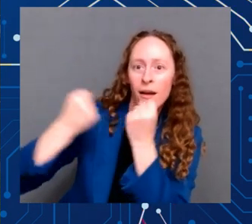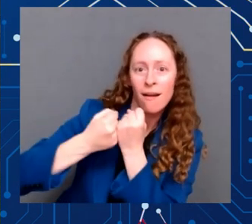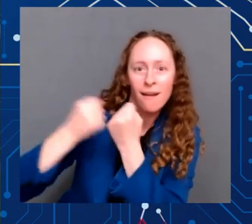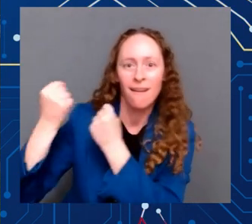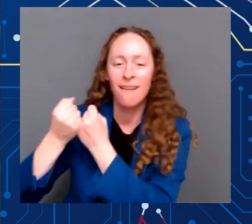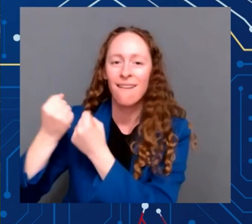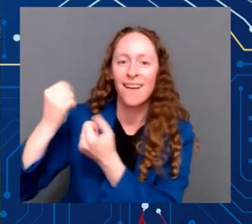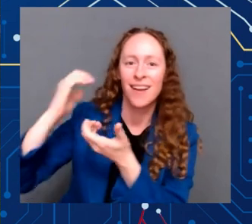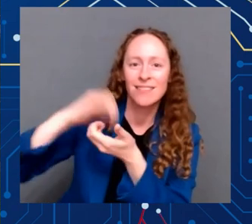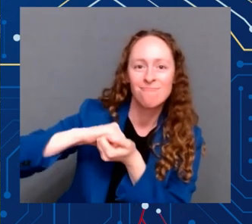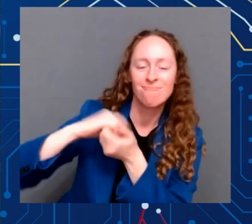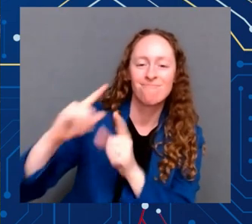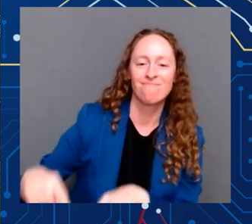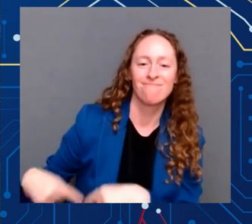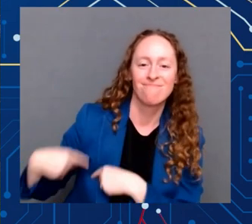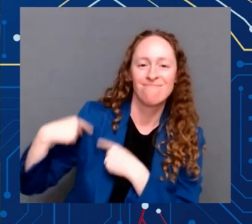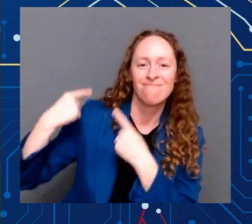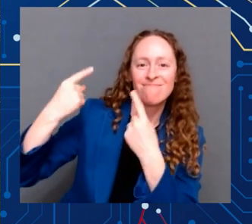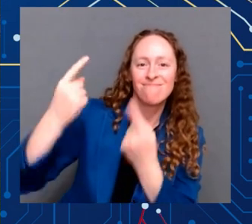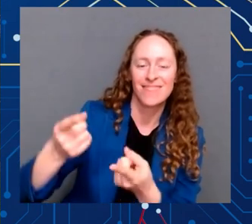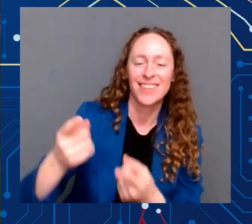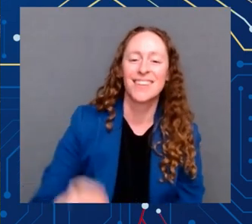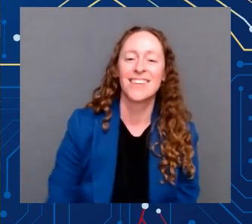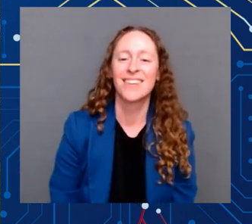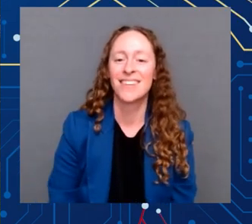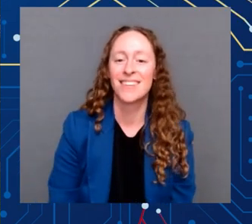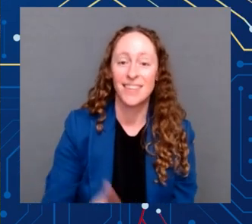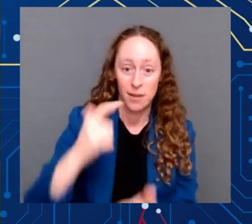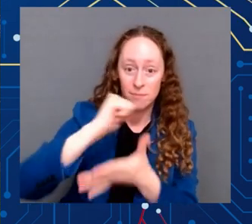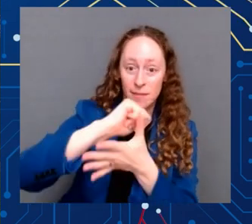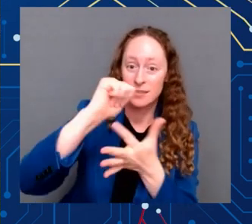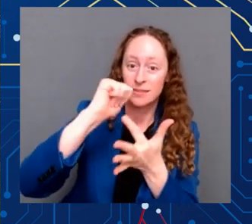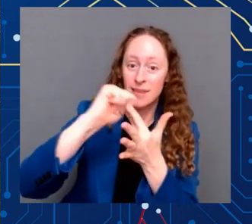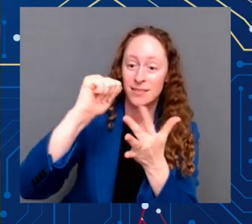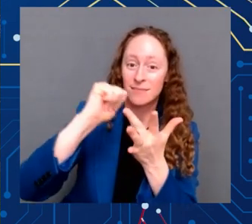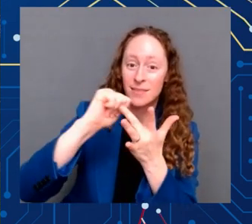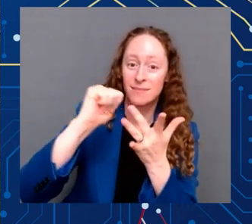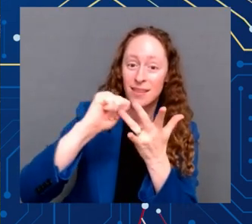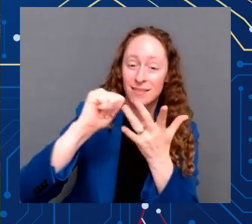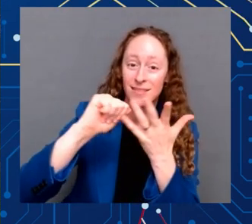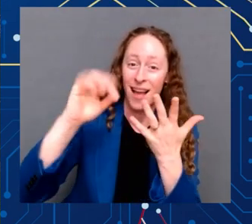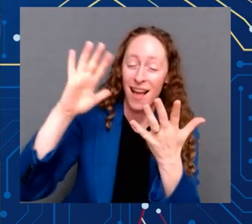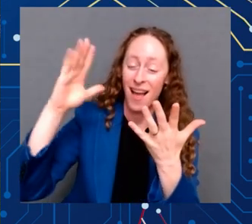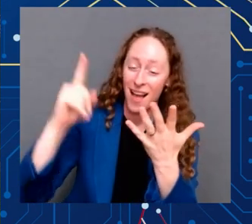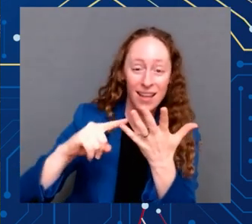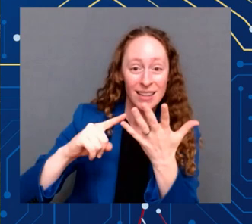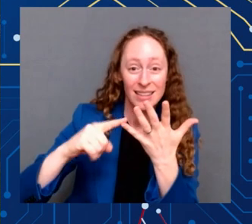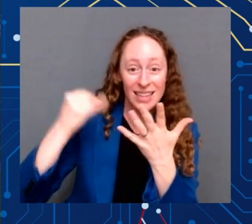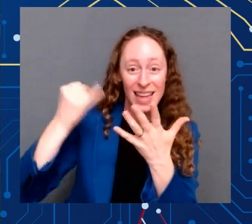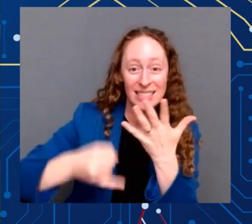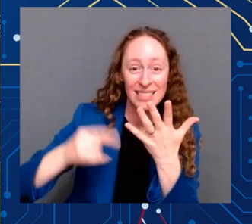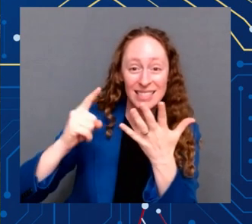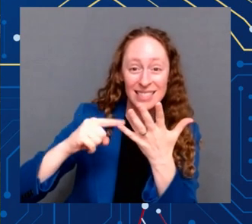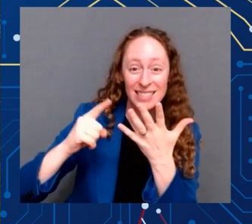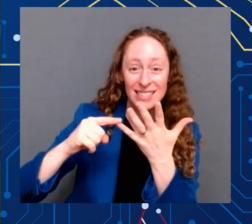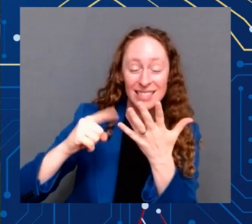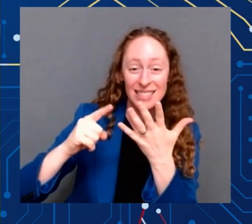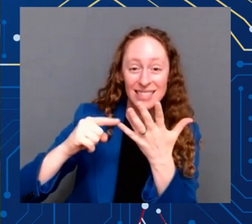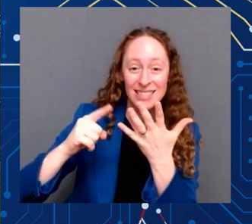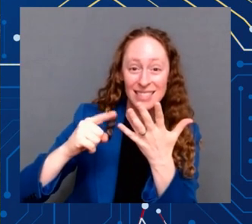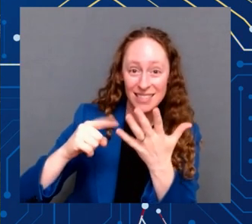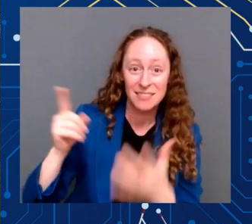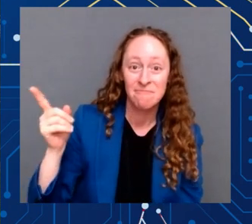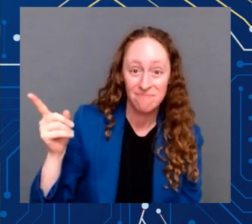one has been worked through the House, and that will be worked on this week. We have a great team, a great partnership, and the House has a great leader. Speaker